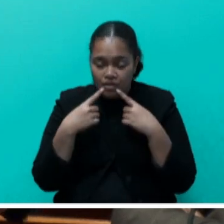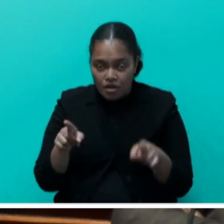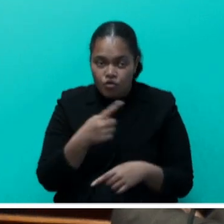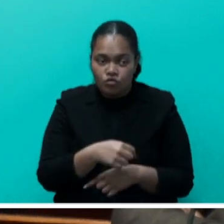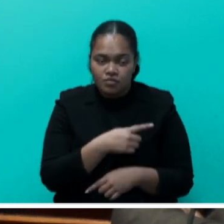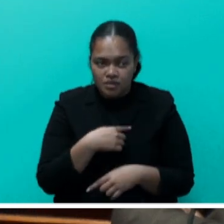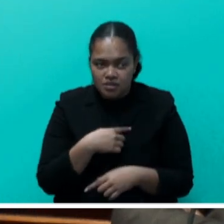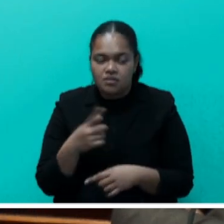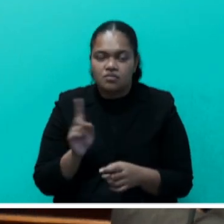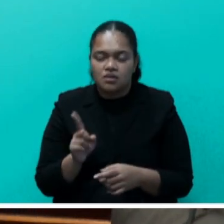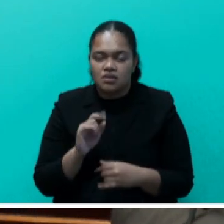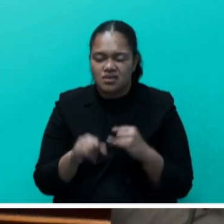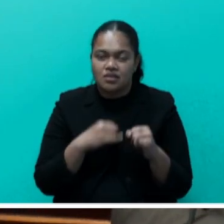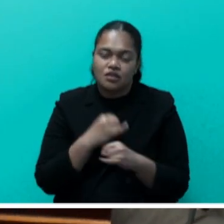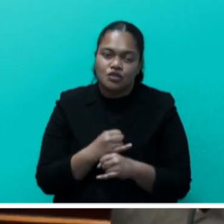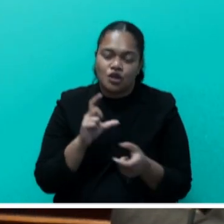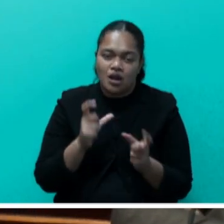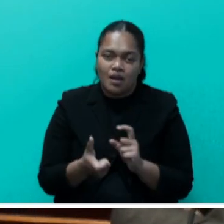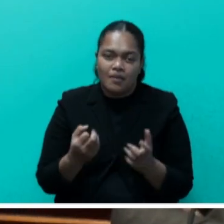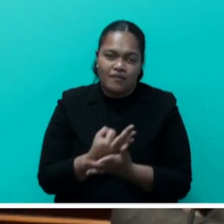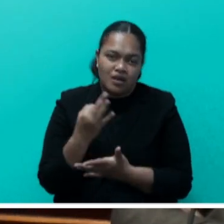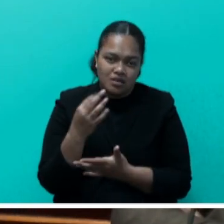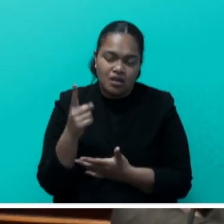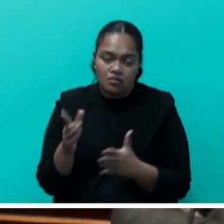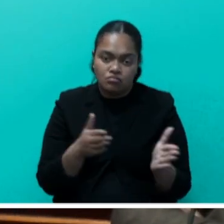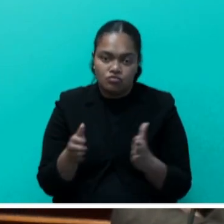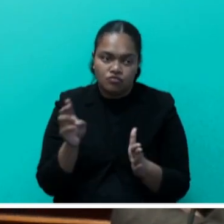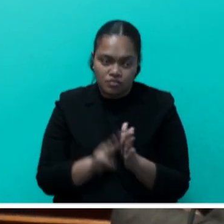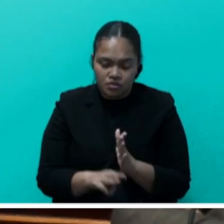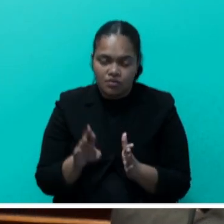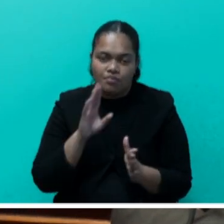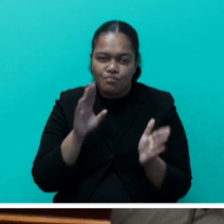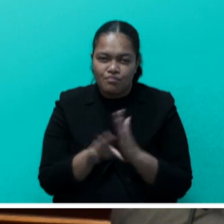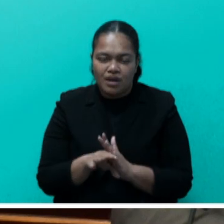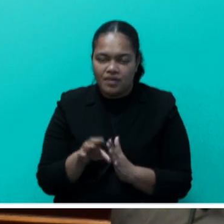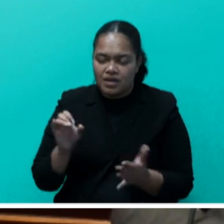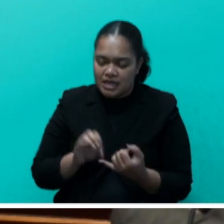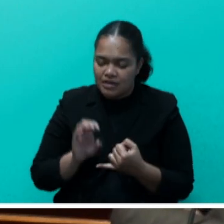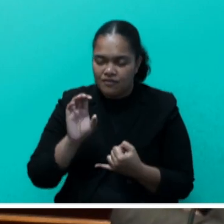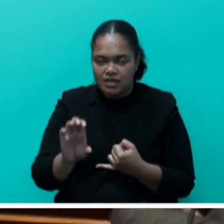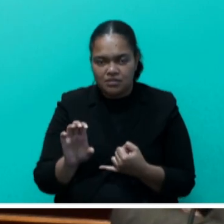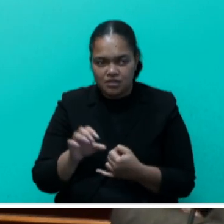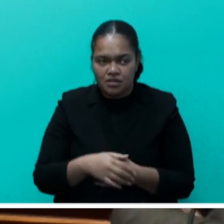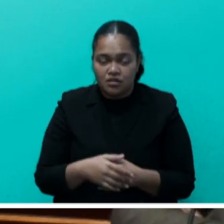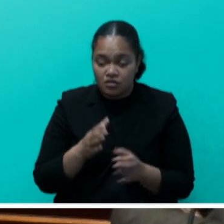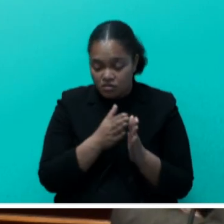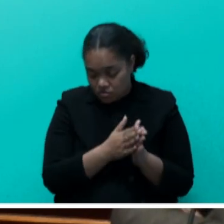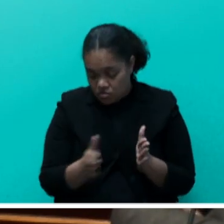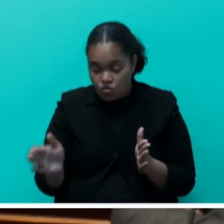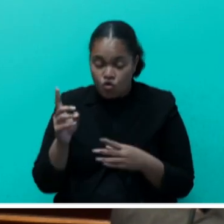as scaling up international climate finance and mobilizing public and private investments for SEEDS. Throughout the conference,